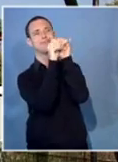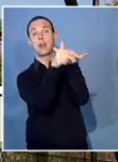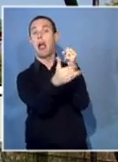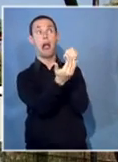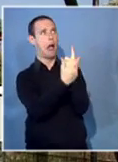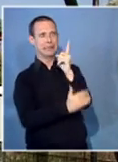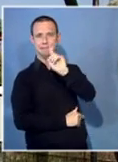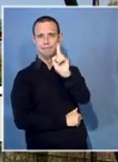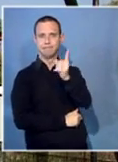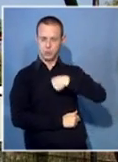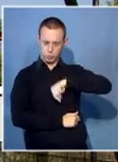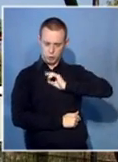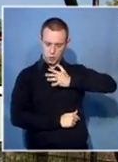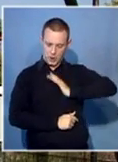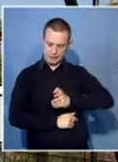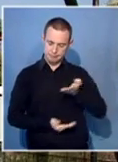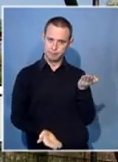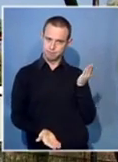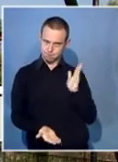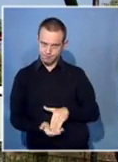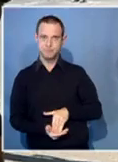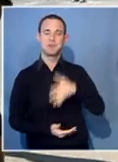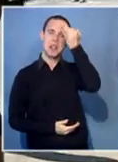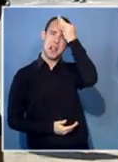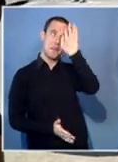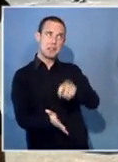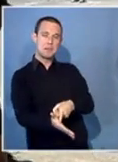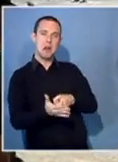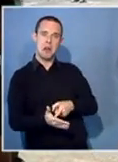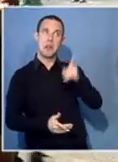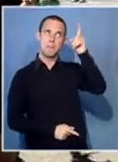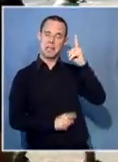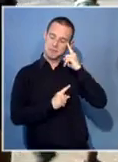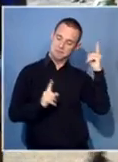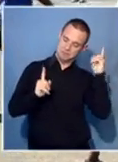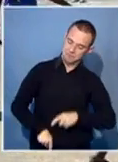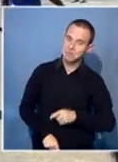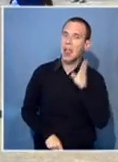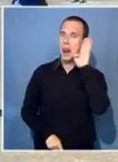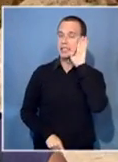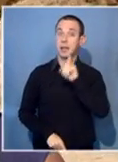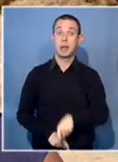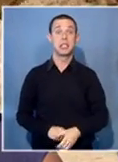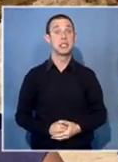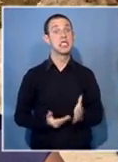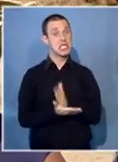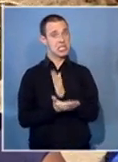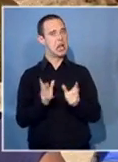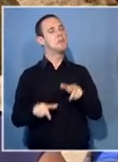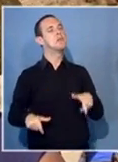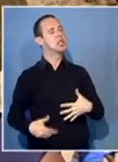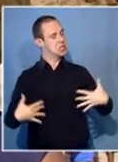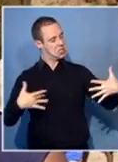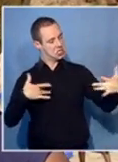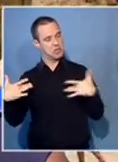left of us to make sure that the government listens to us. Some residents are concerned about the shutdown. I'm not